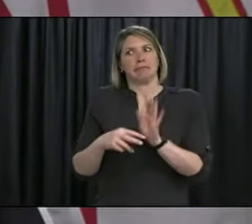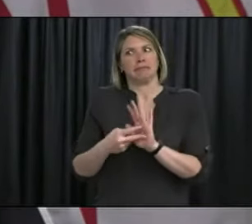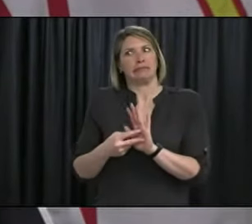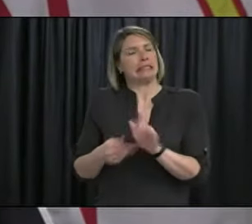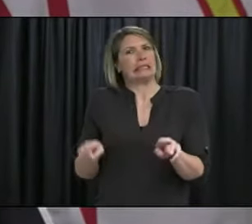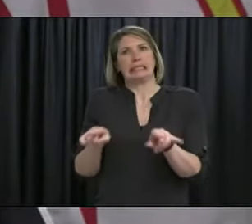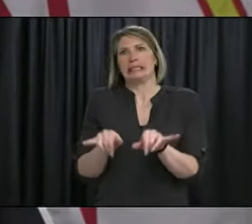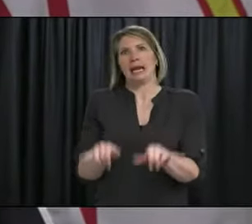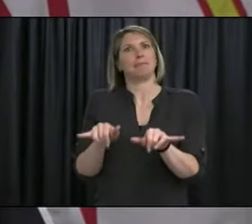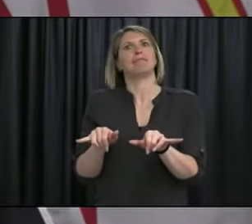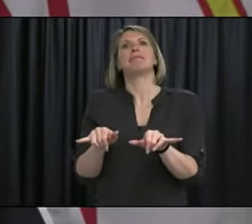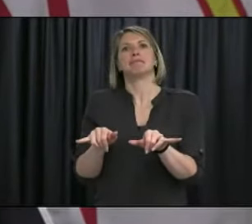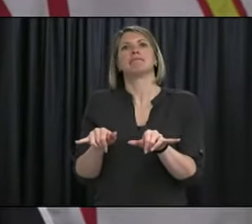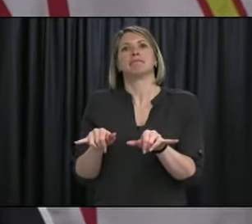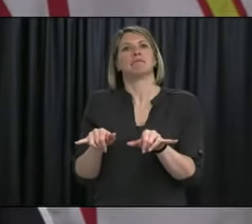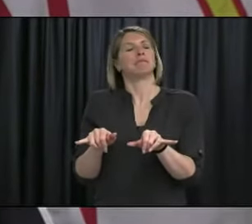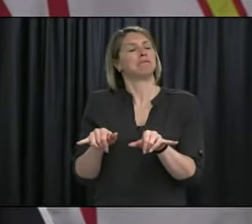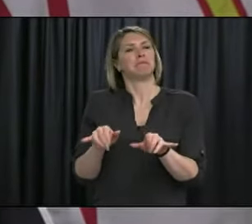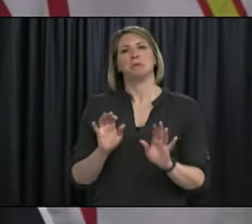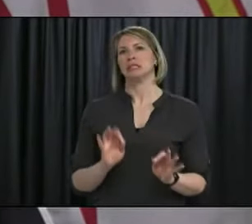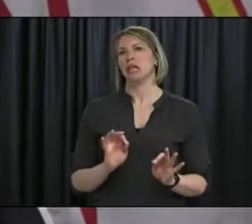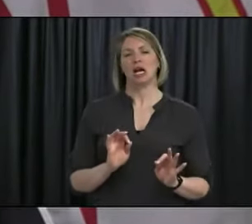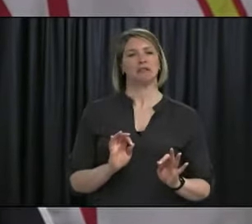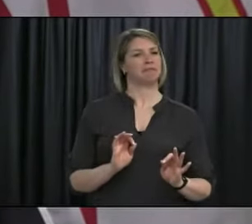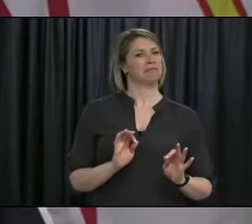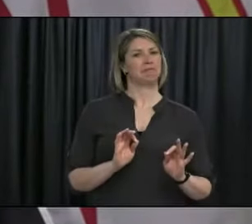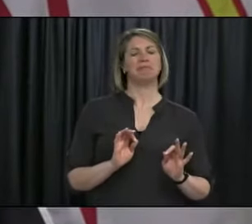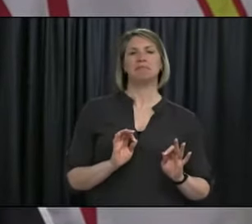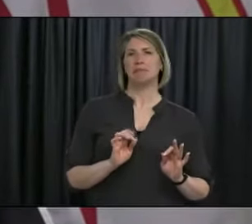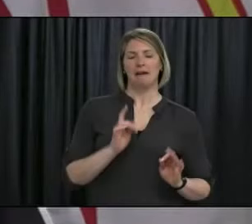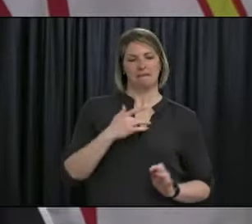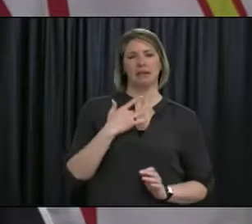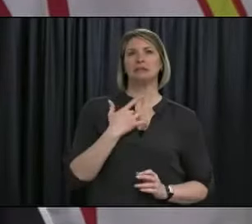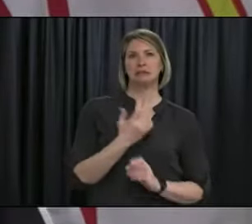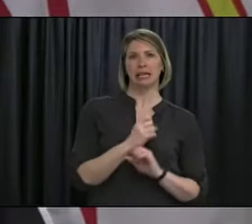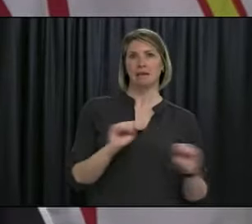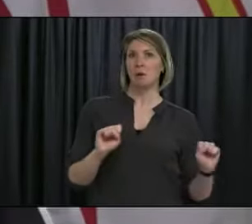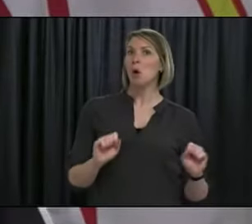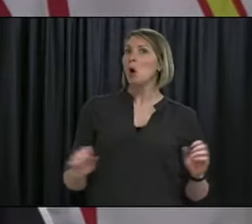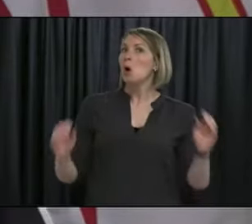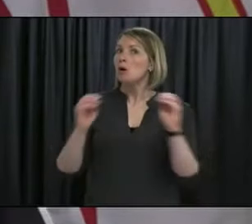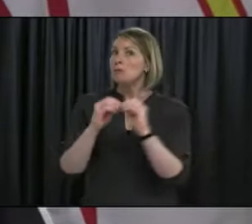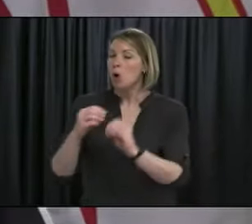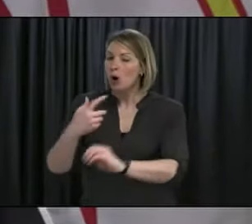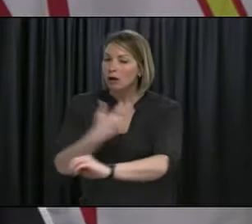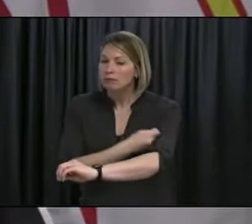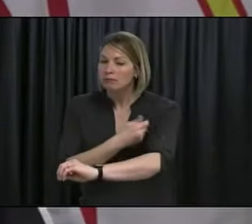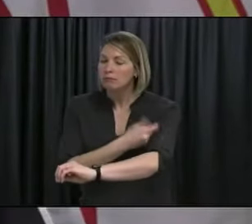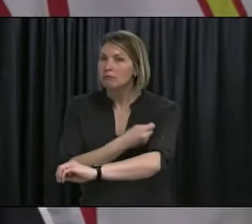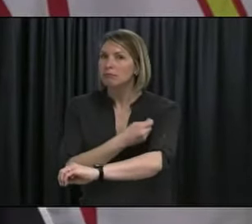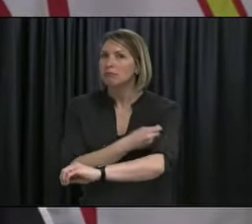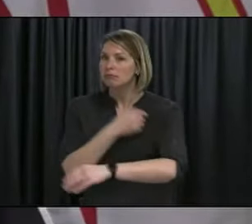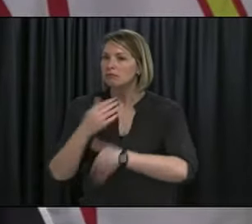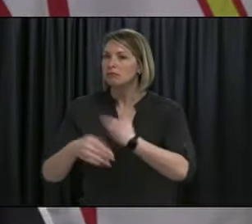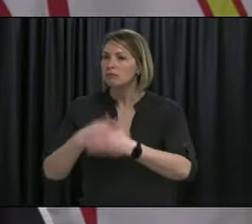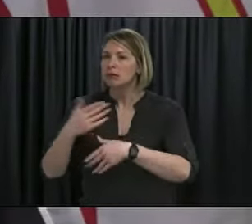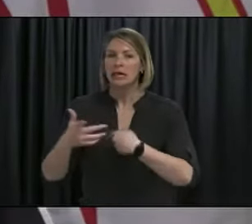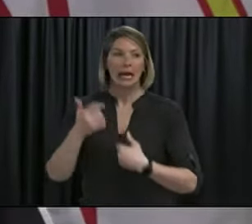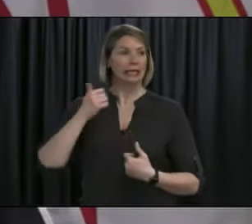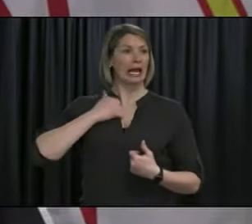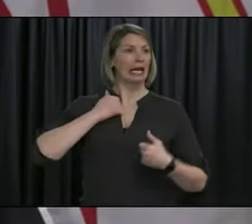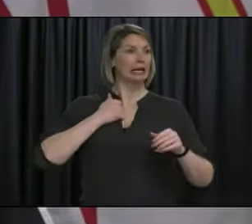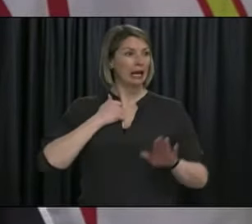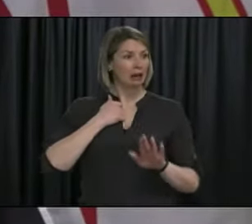uh, sticking by those recommendations, uh, as we get more people vaccinated, as the rest of the country gets more people vaccinated, if we